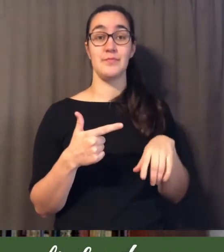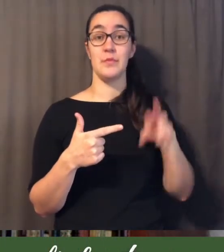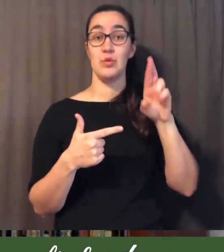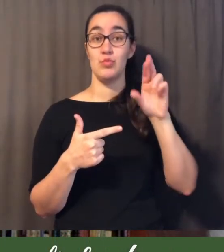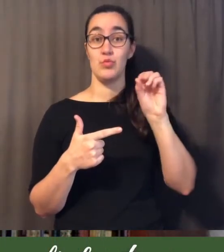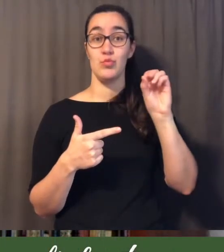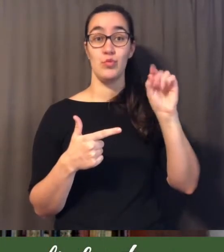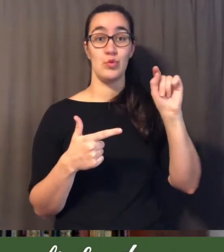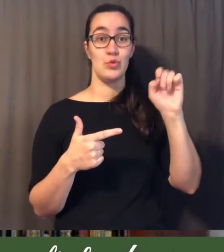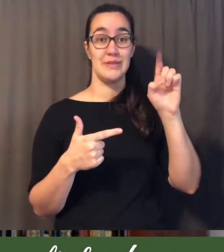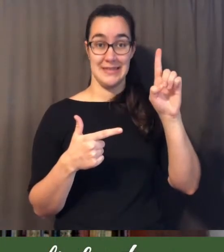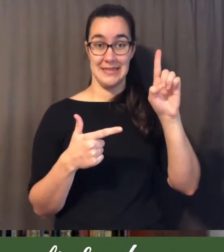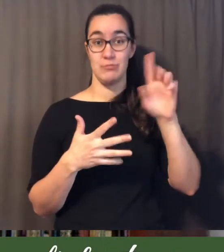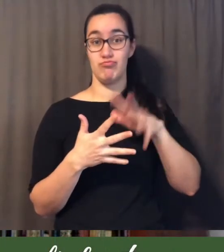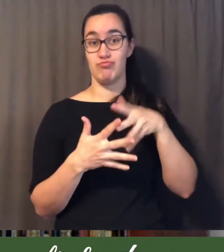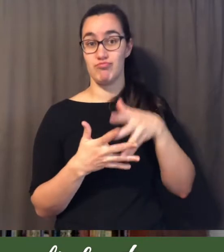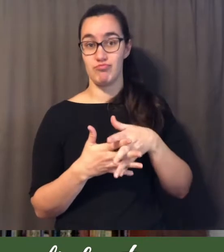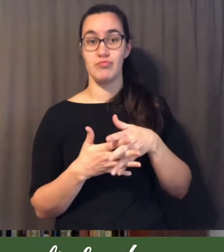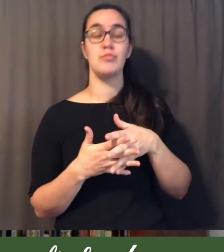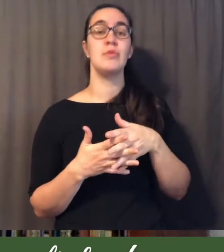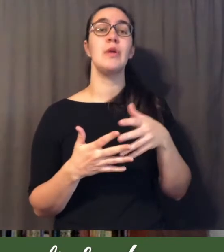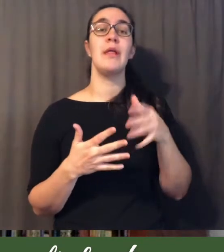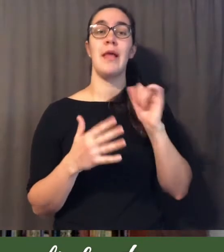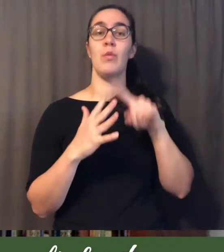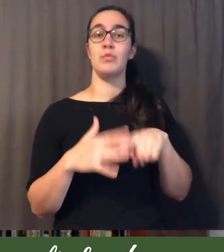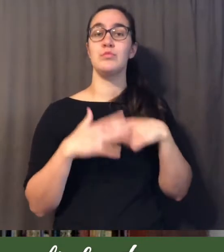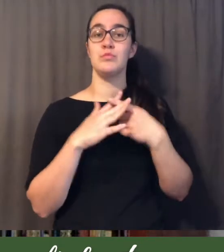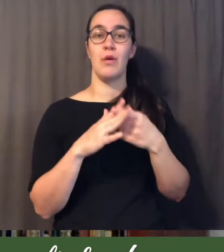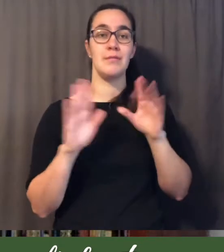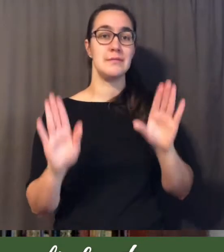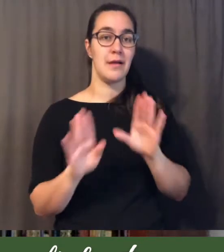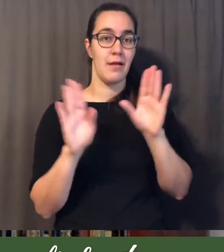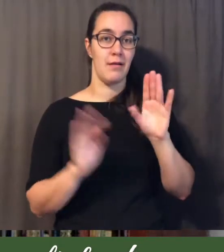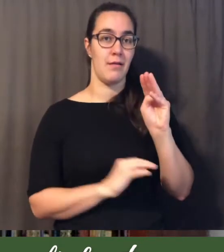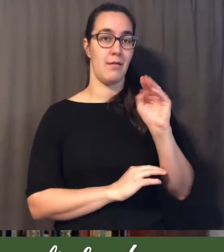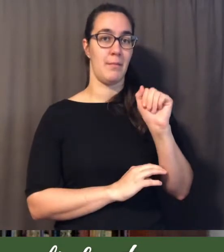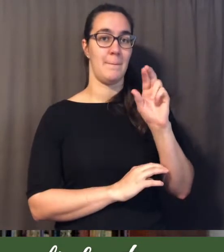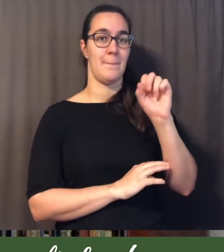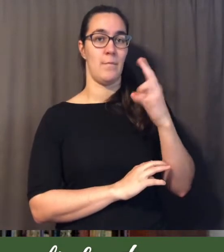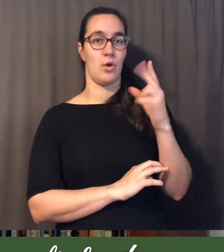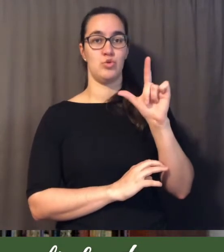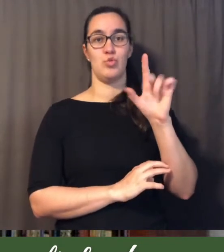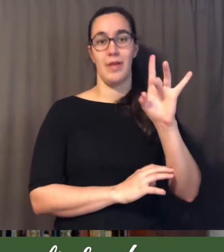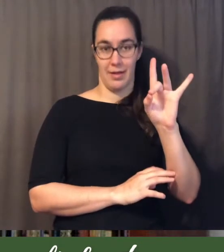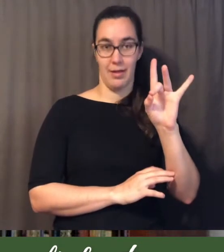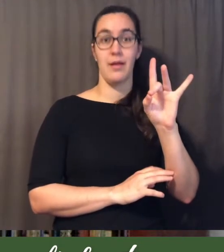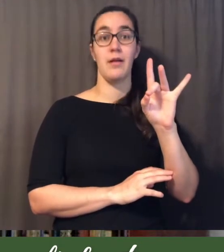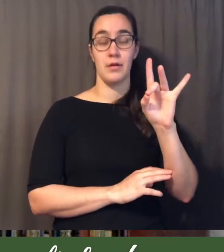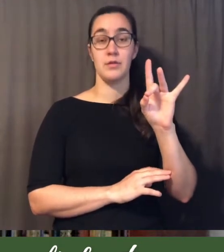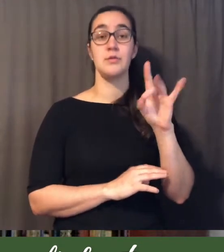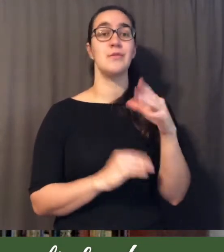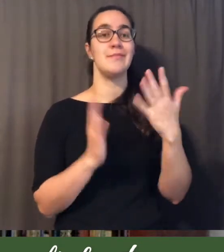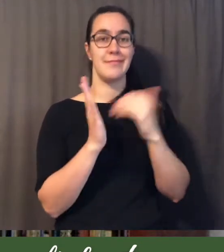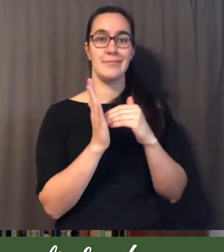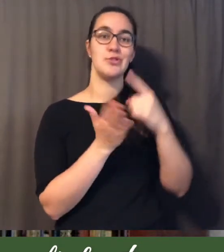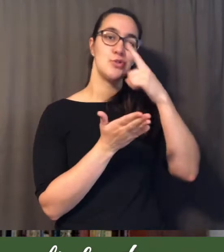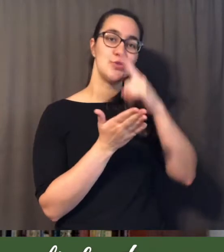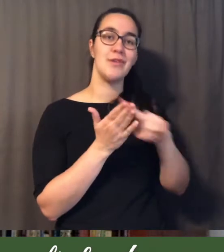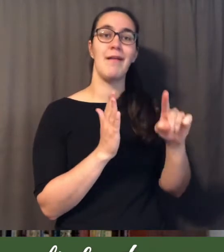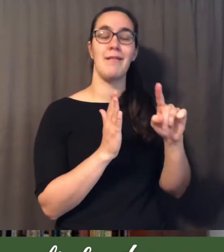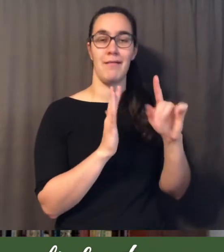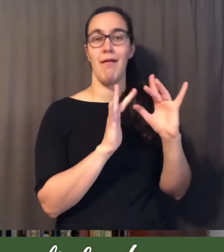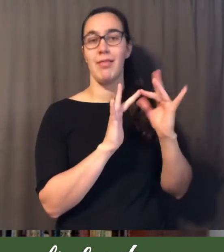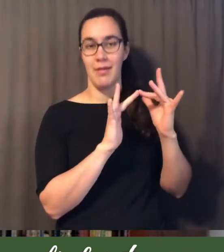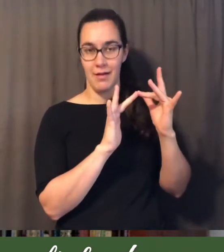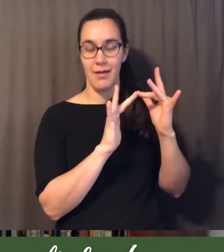in is rooted rooted is kicking off on sunday the 28th of march and so you can go ahead again go online